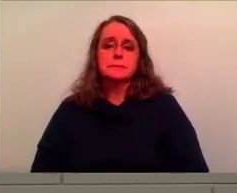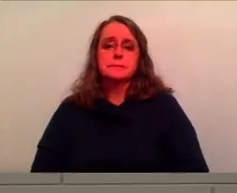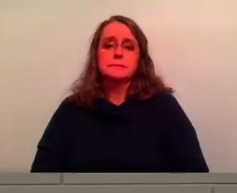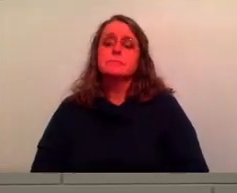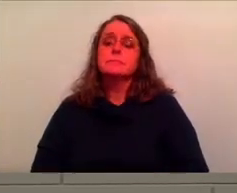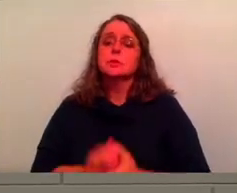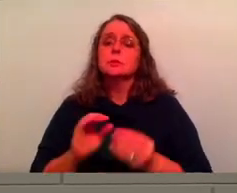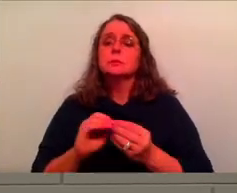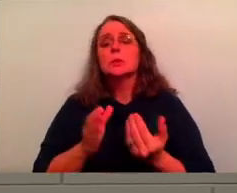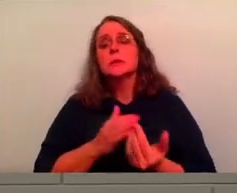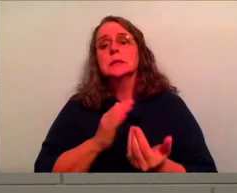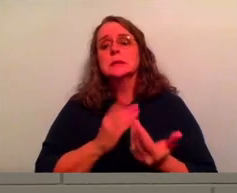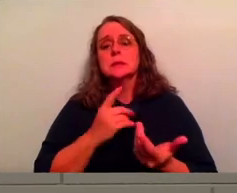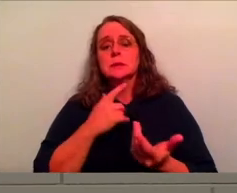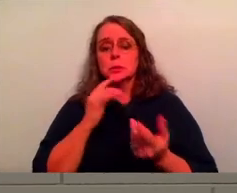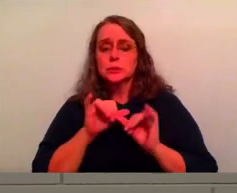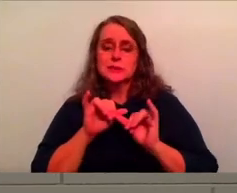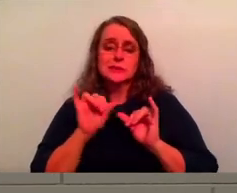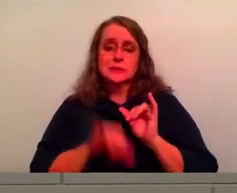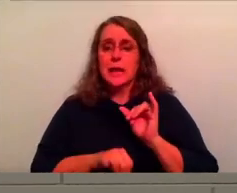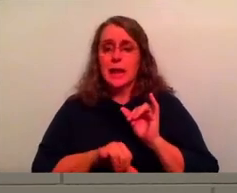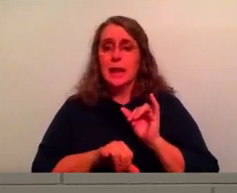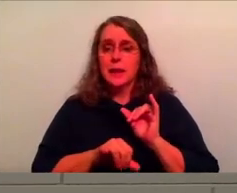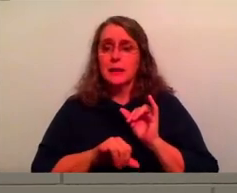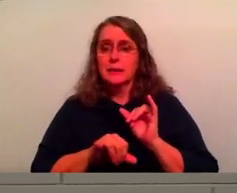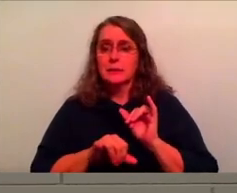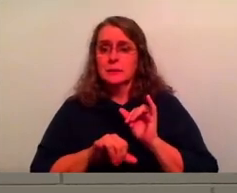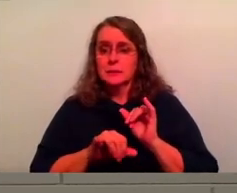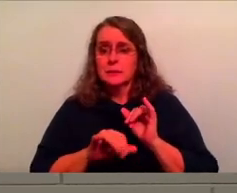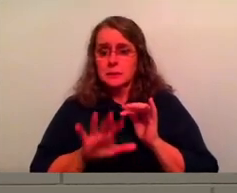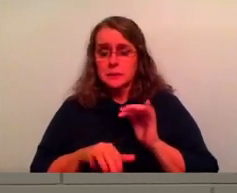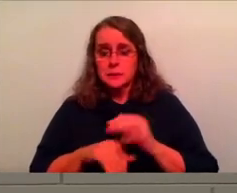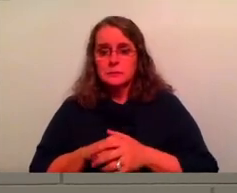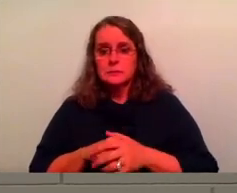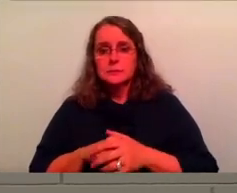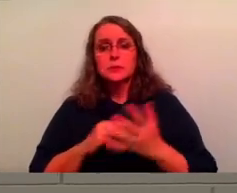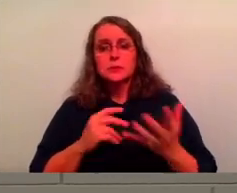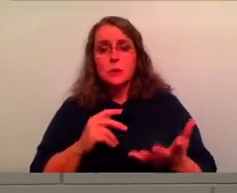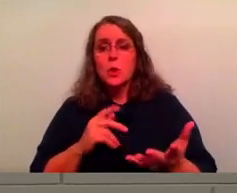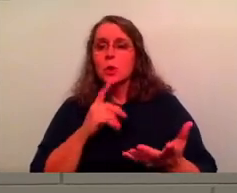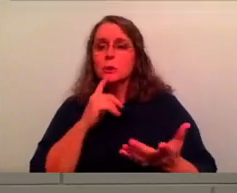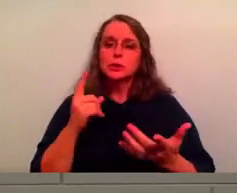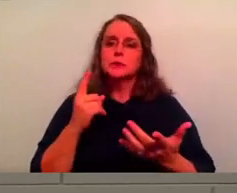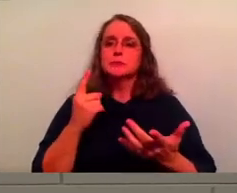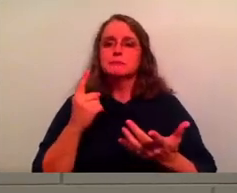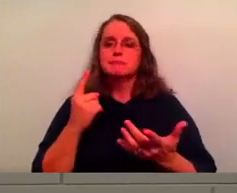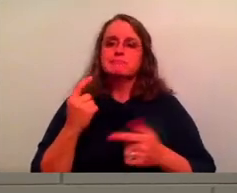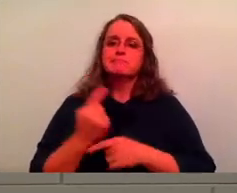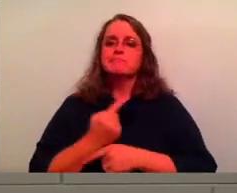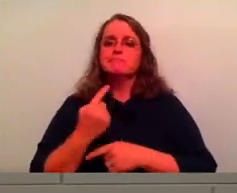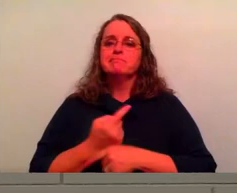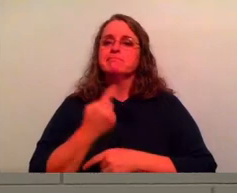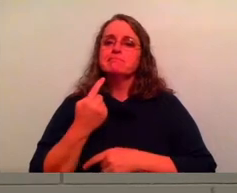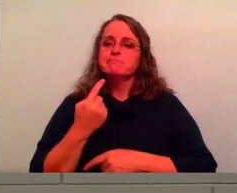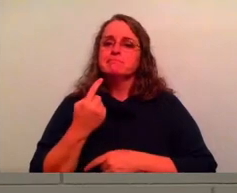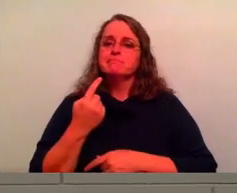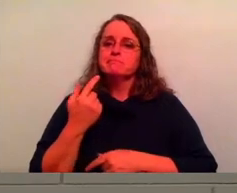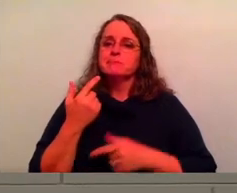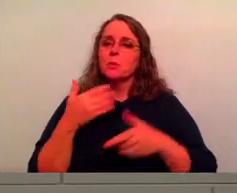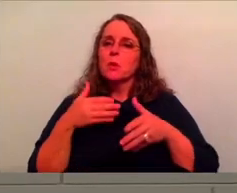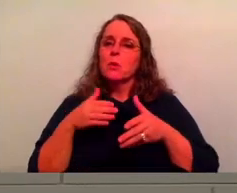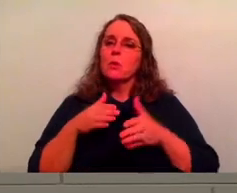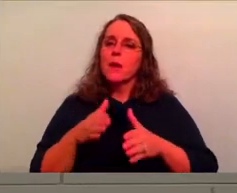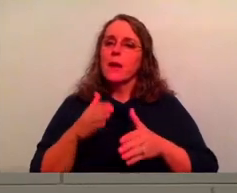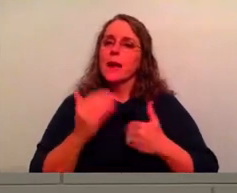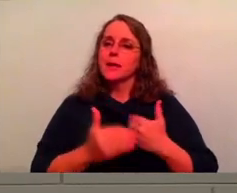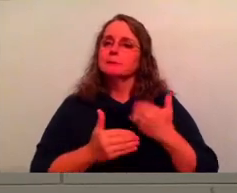just stay there. Uh, so some, some, some practical steps, if you would, um, to, uh, that